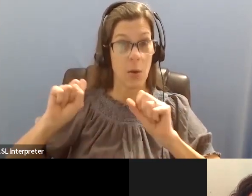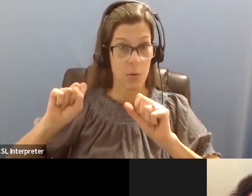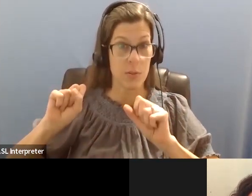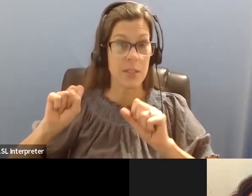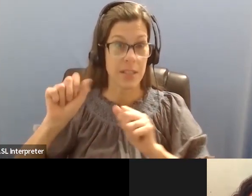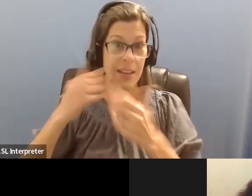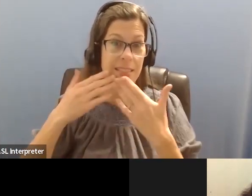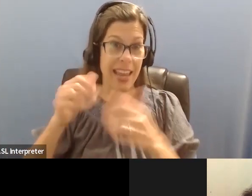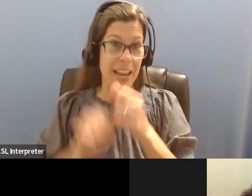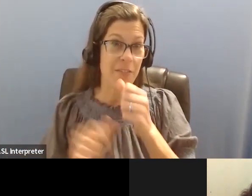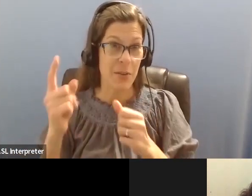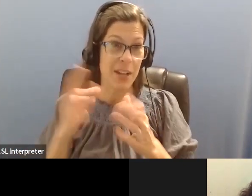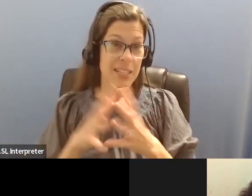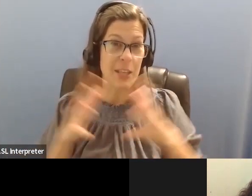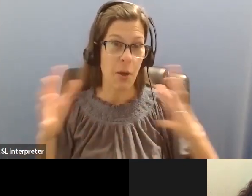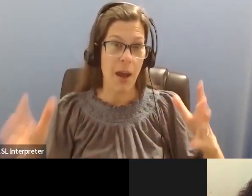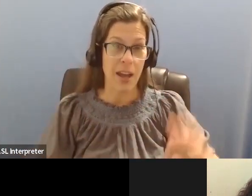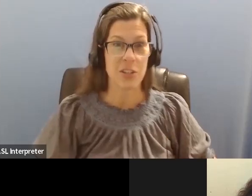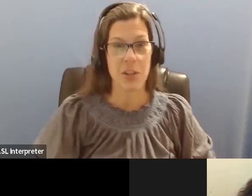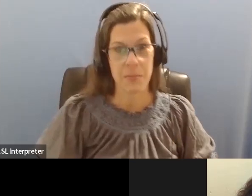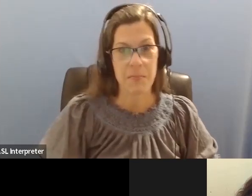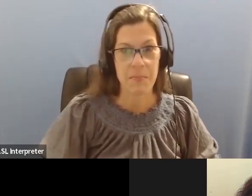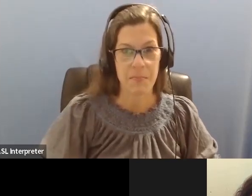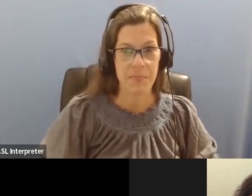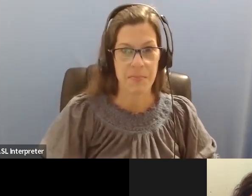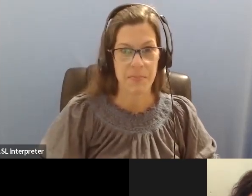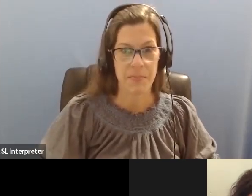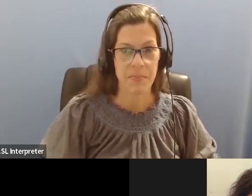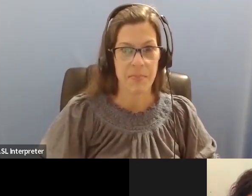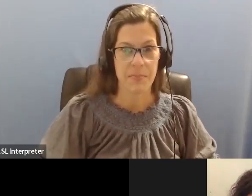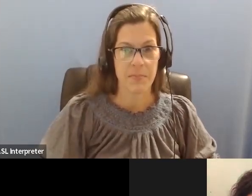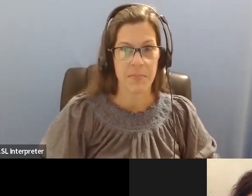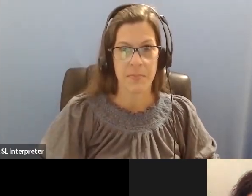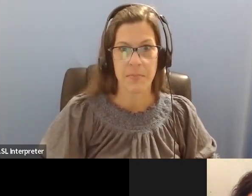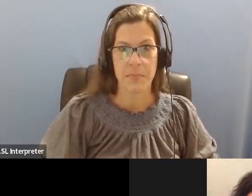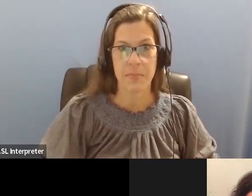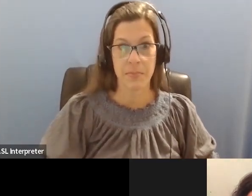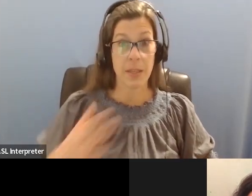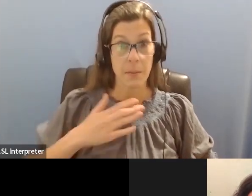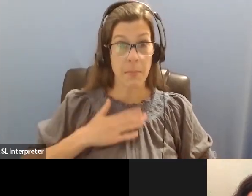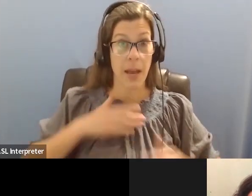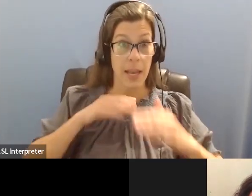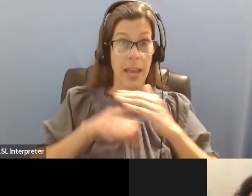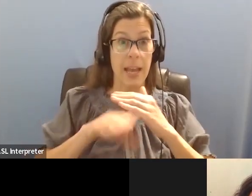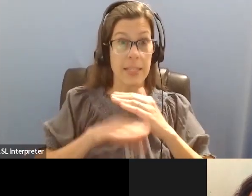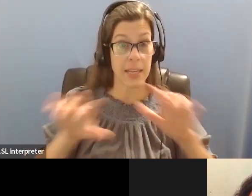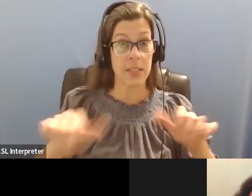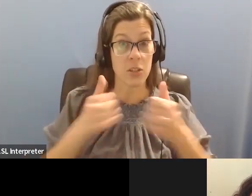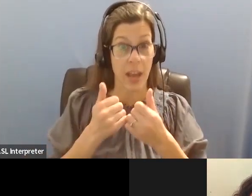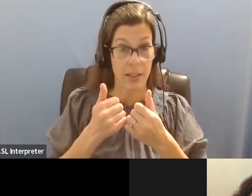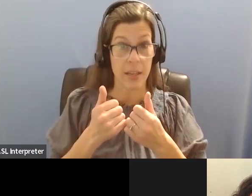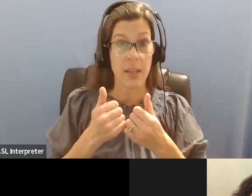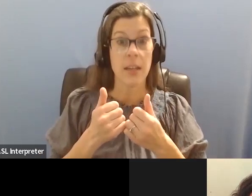So thank you very much. So a little bit more about my access challenges. I have a little bit of a